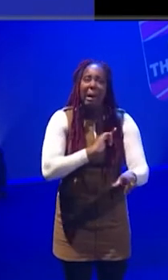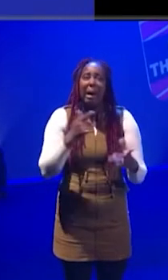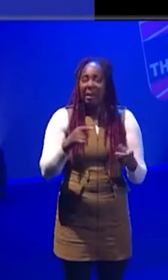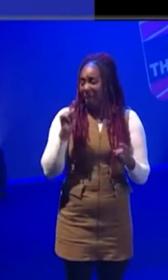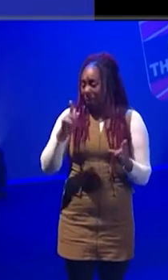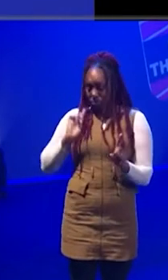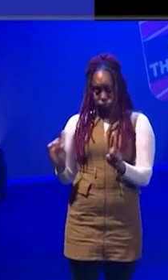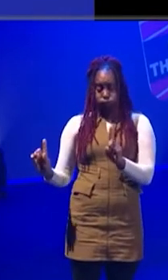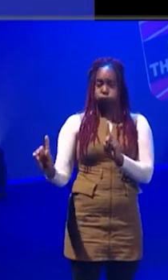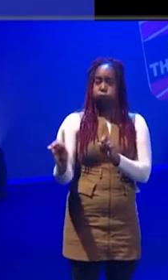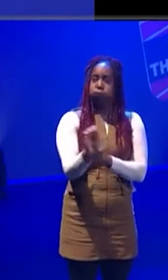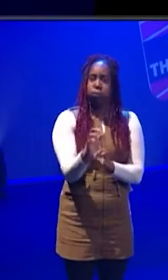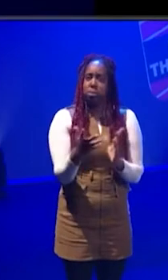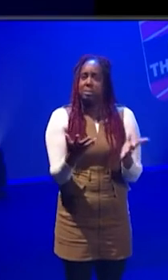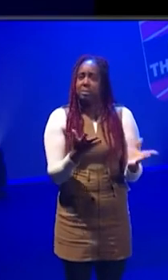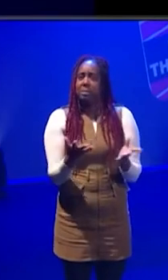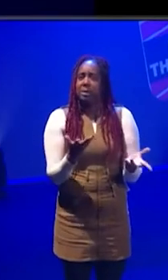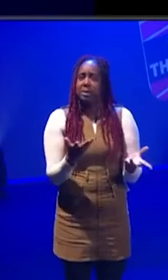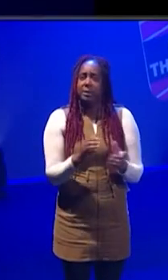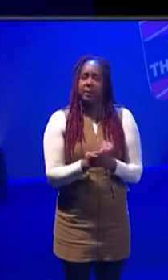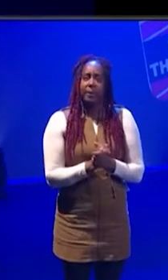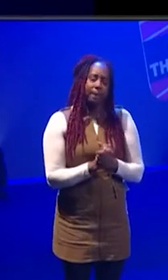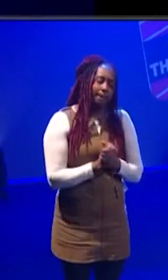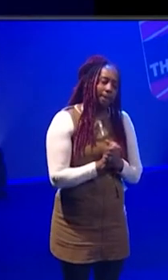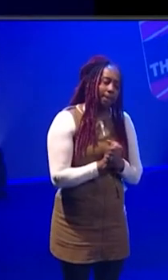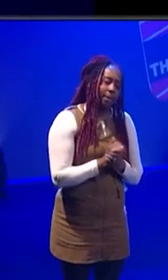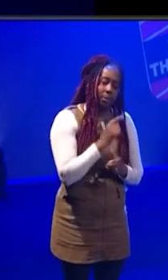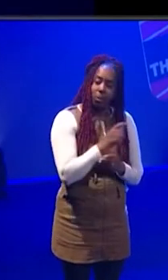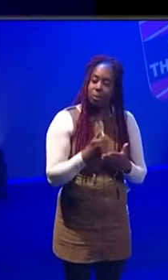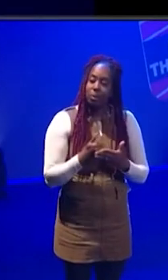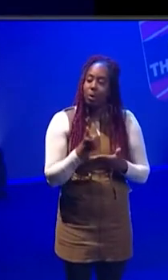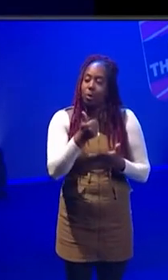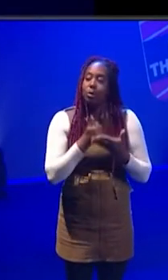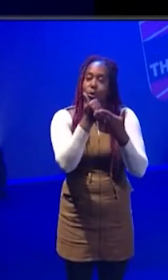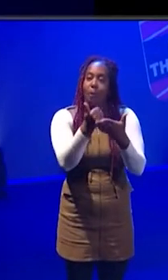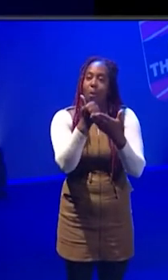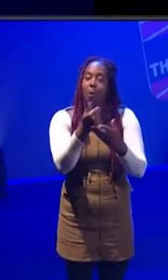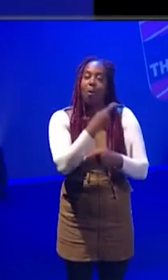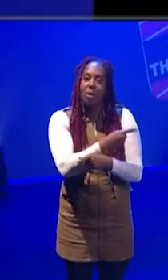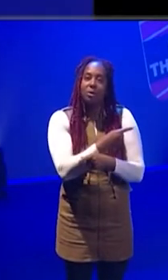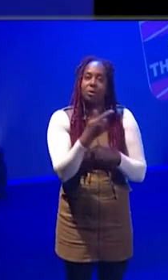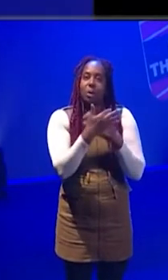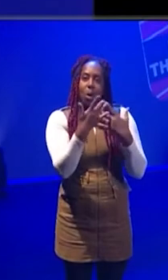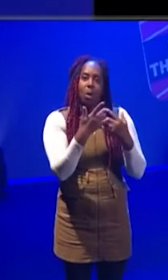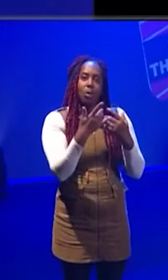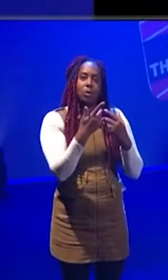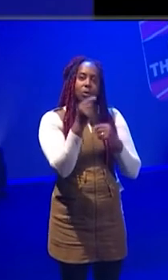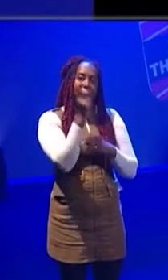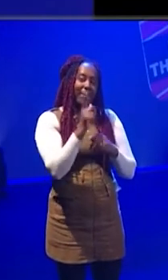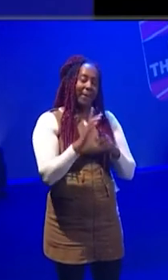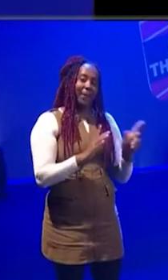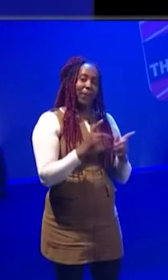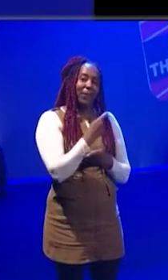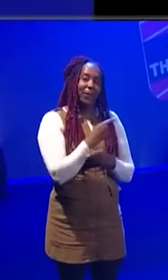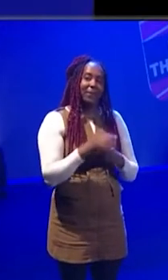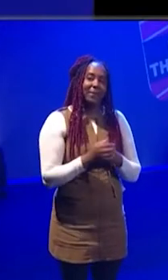you know. Brilliant. Brilliant advice. That's such good advice. Really I definitely compare myself to a lot of people. No. Run your own